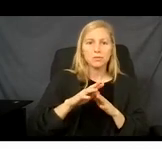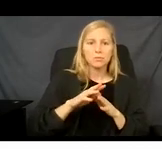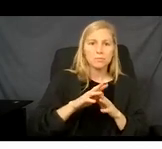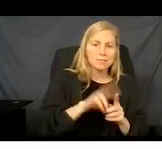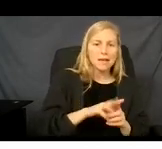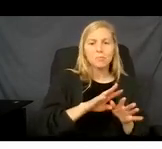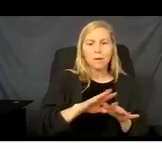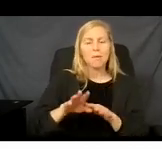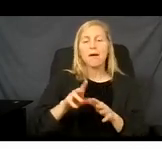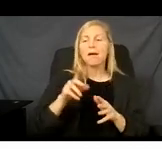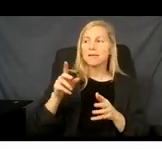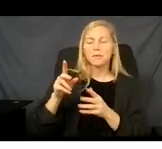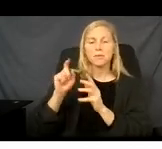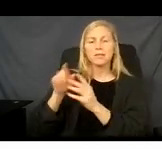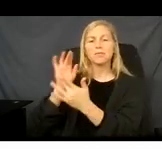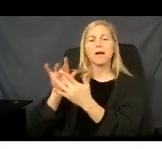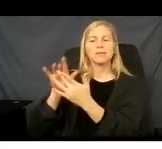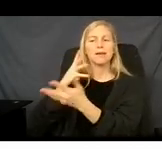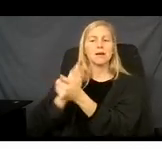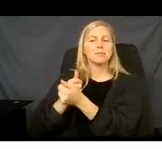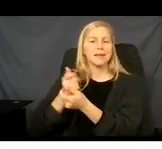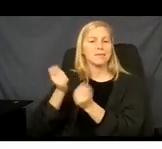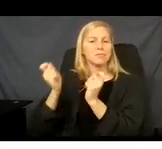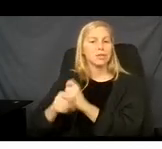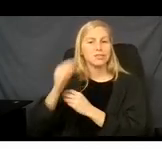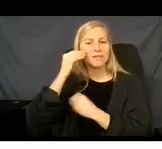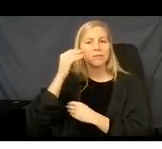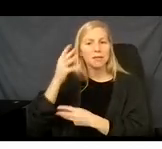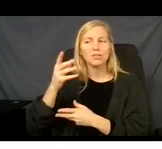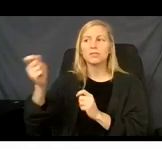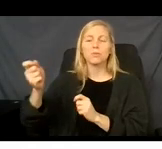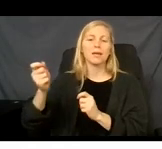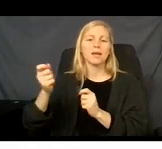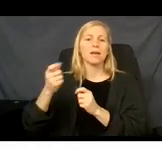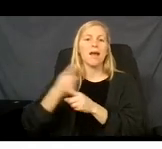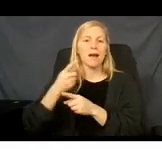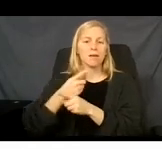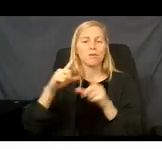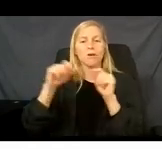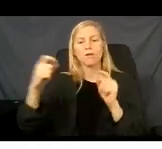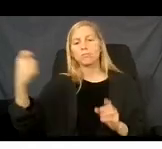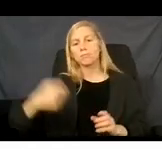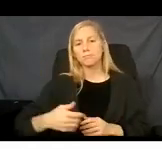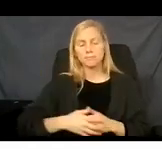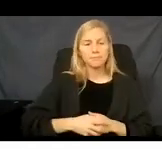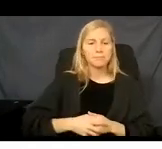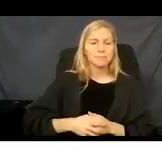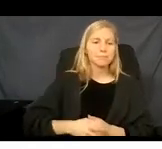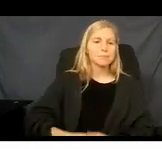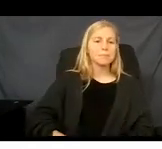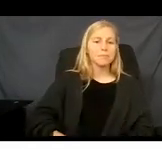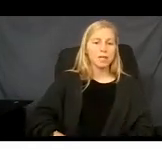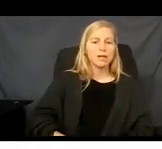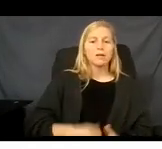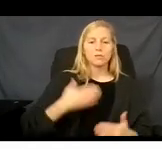You have 60 days from the date of birth of that baby to report the child's information